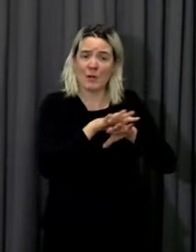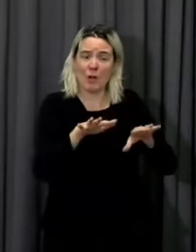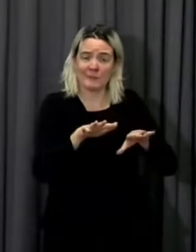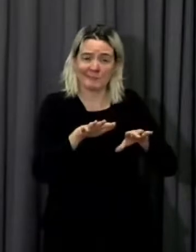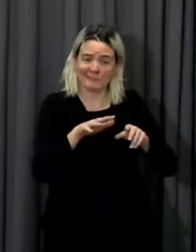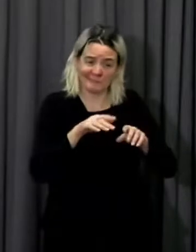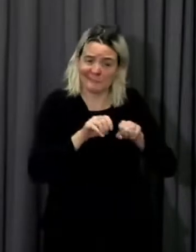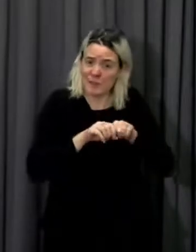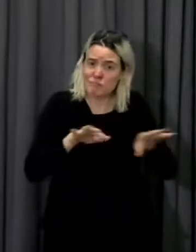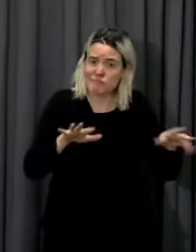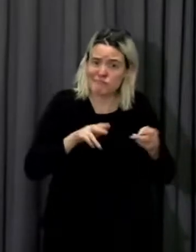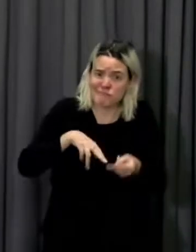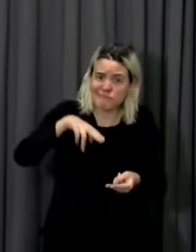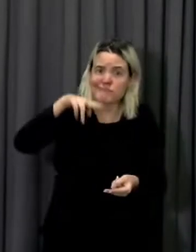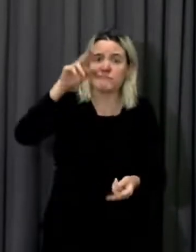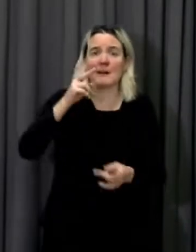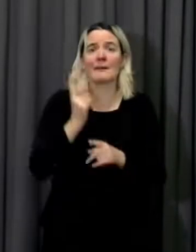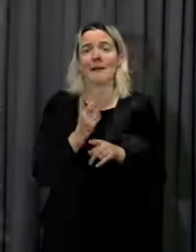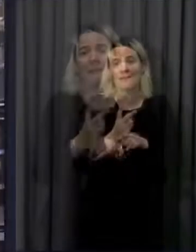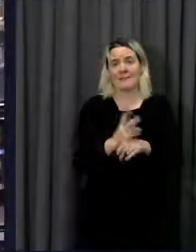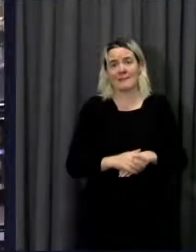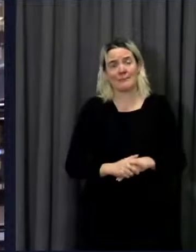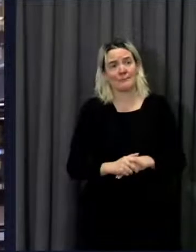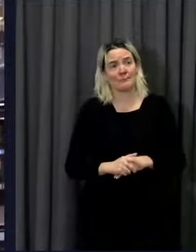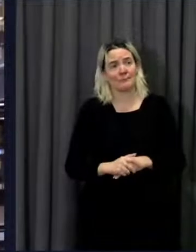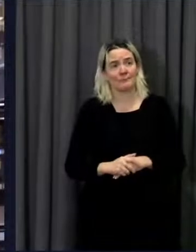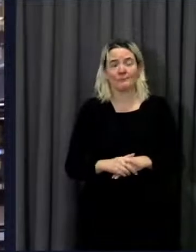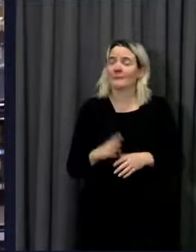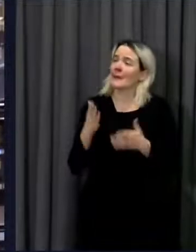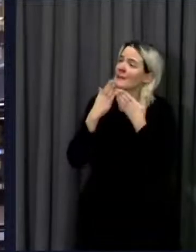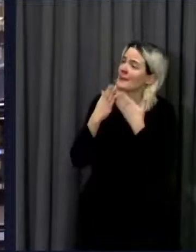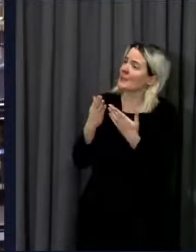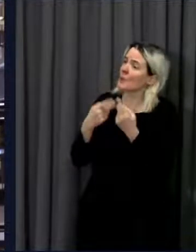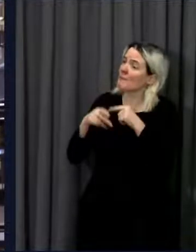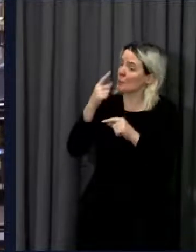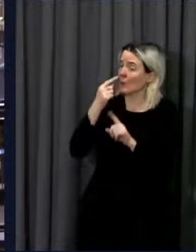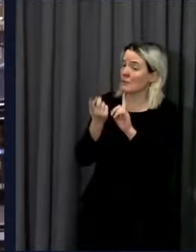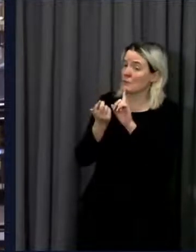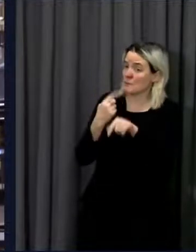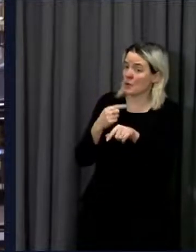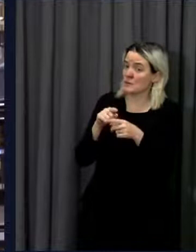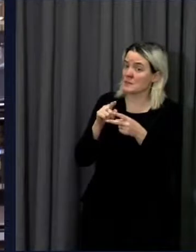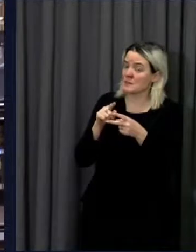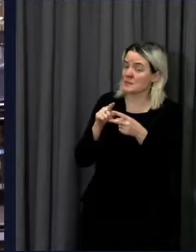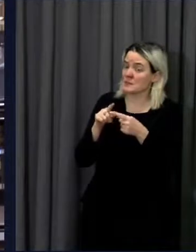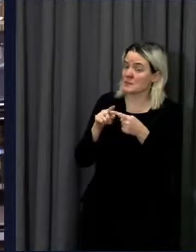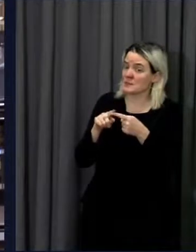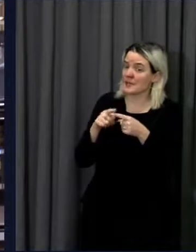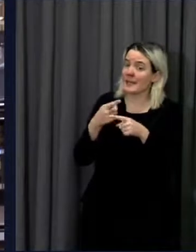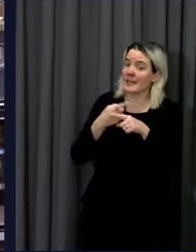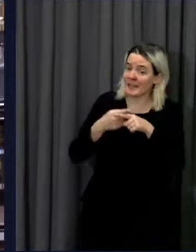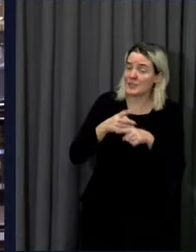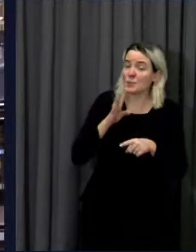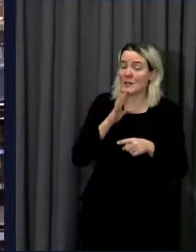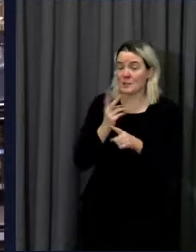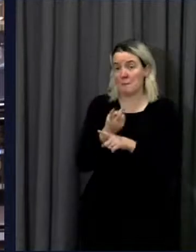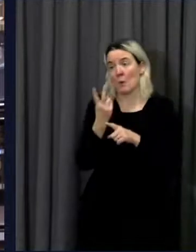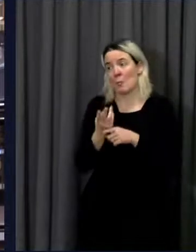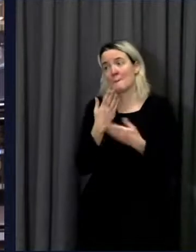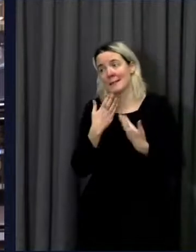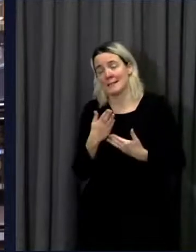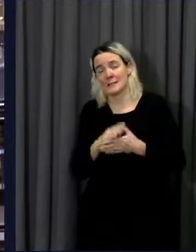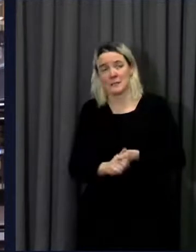Camlyn Davies, BBC Wales. Diolch, Wynidog, and I'd be grateful if you could respond to these questions in Welsh and English,